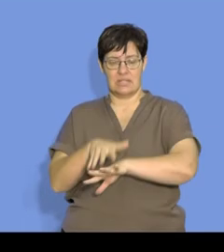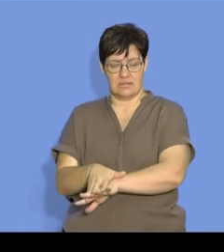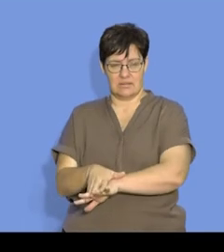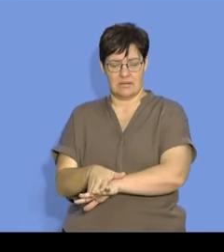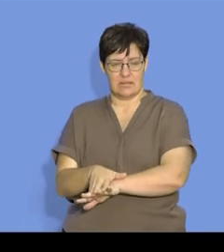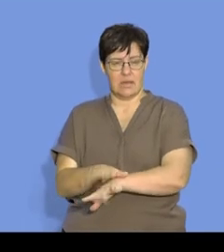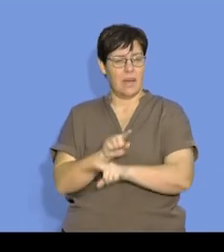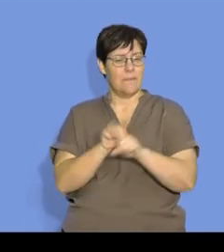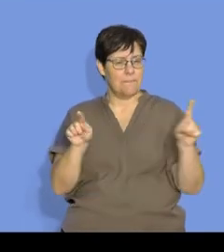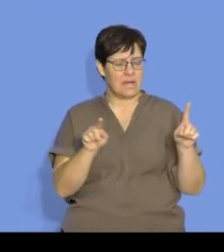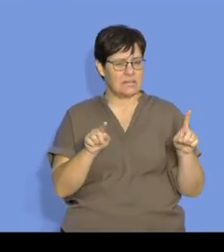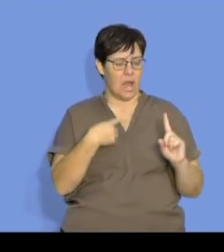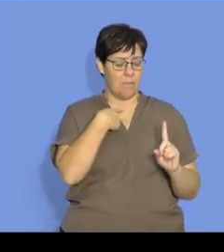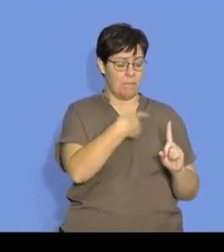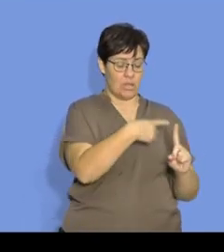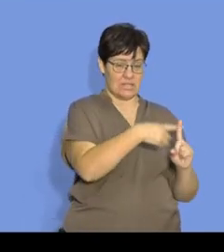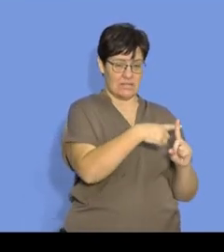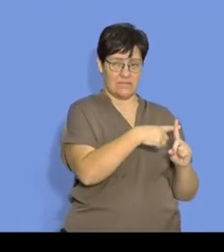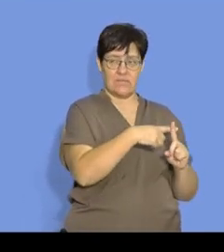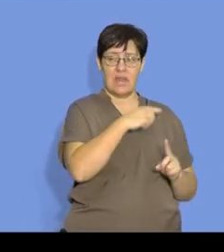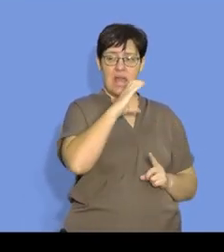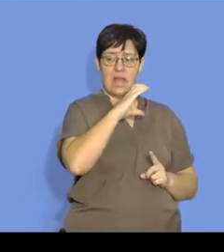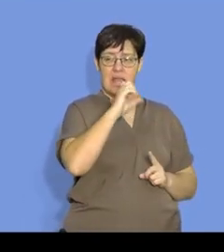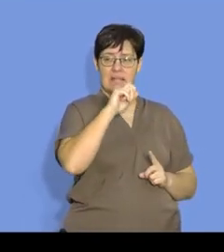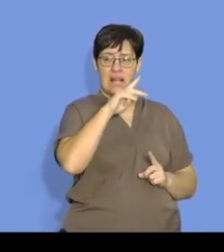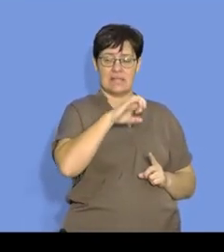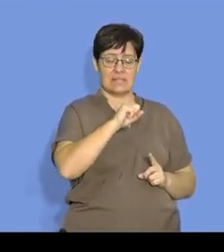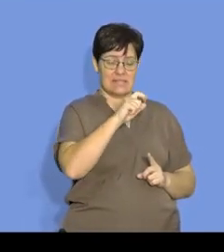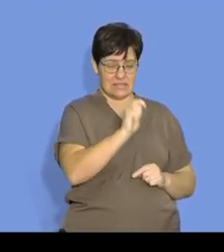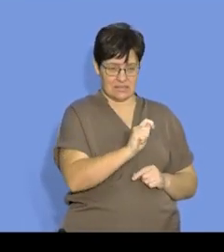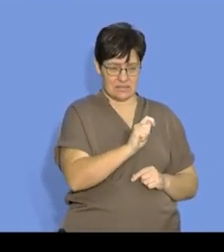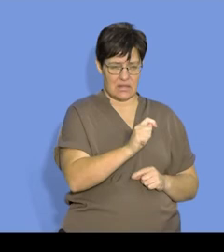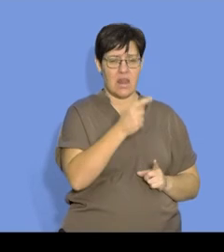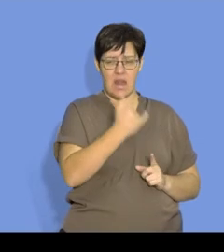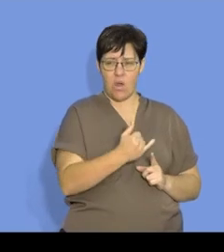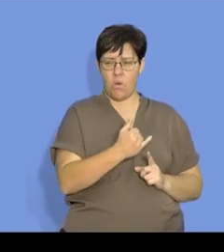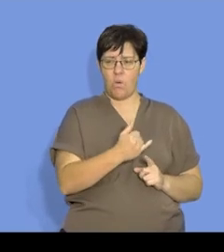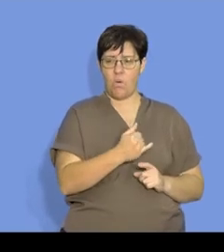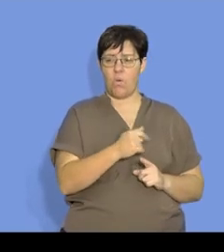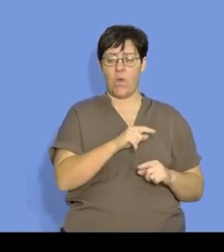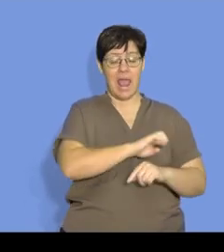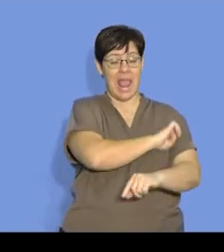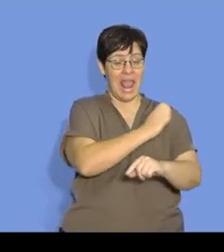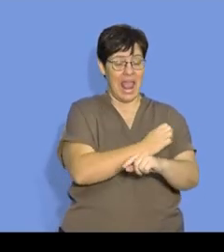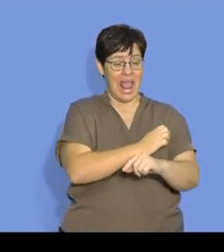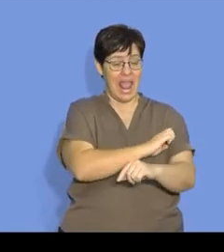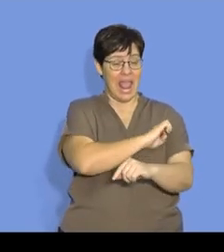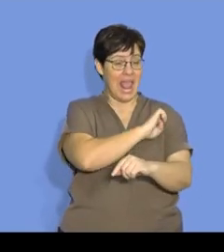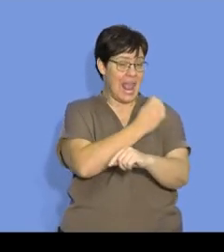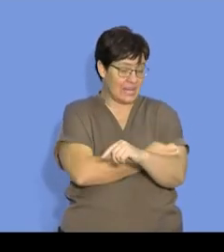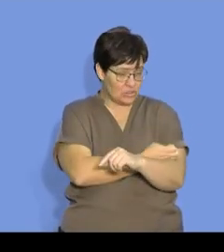to take place. But when we have a positive catalyst, we now lower Lower the